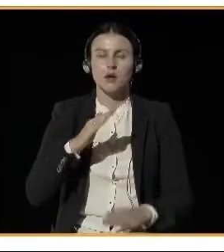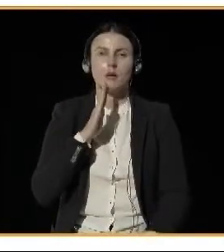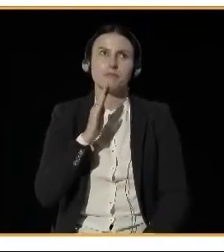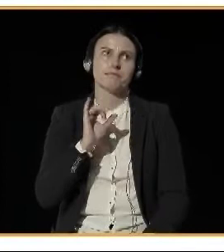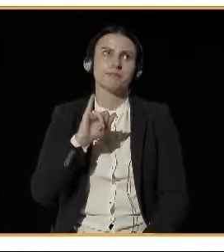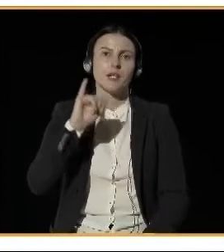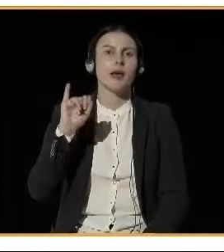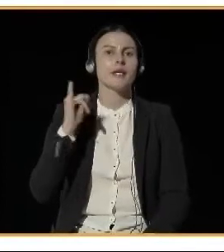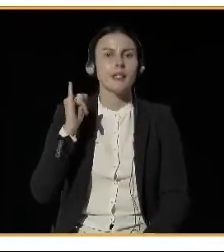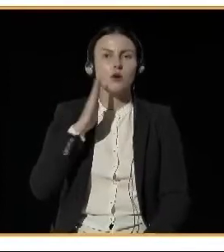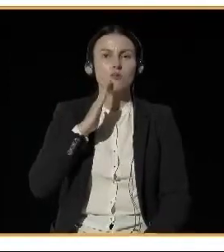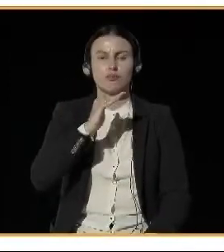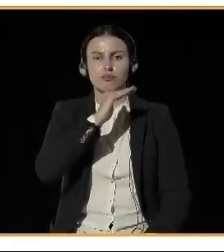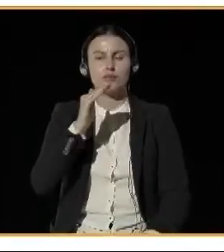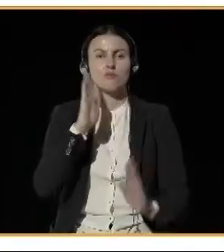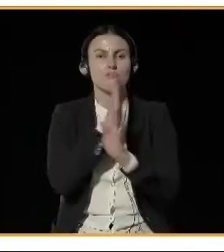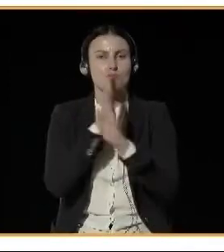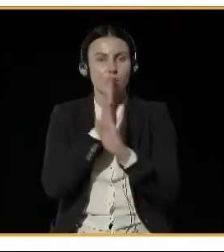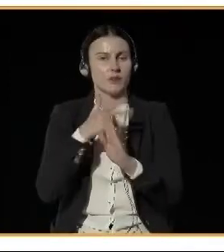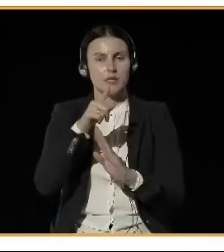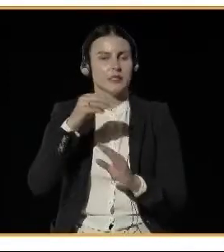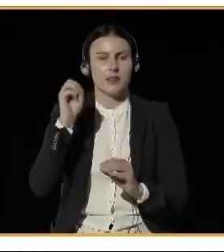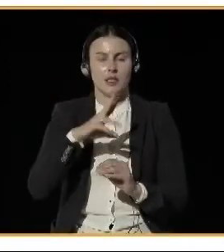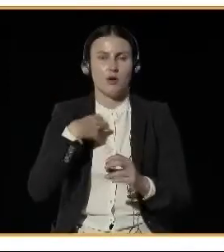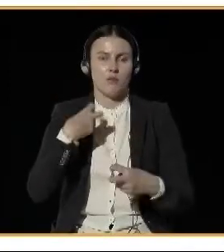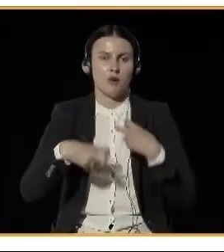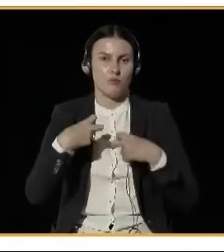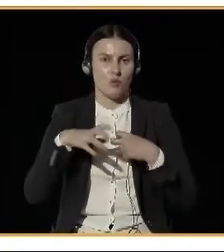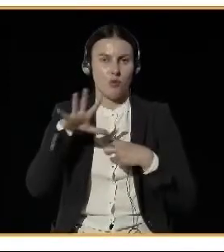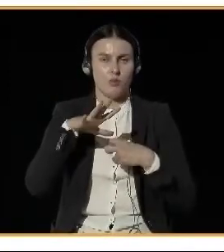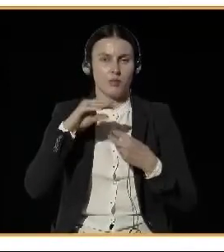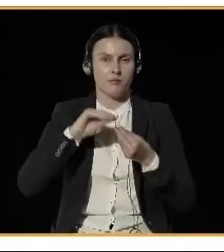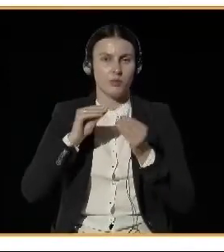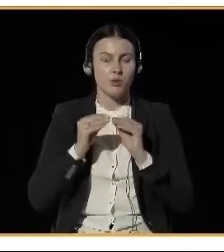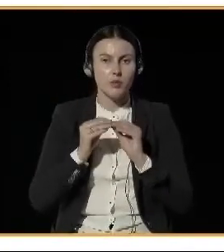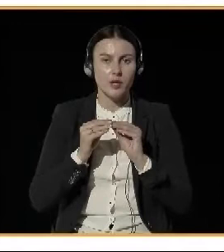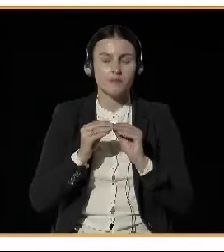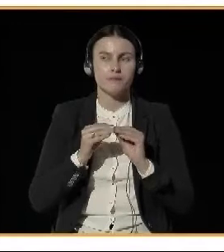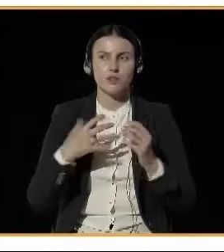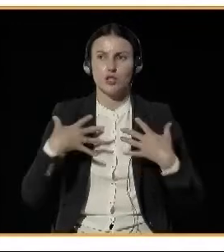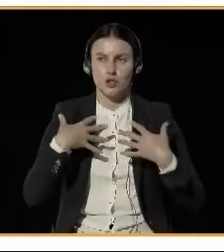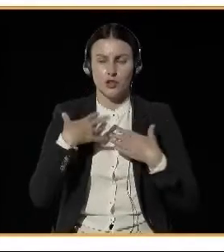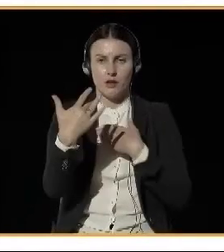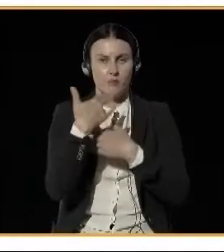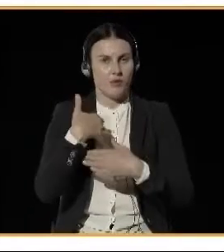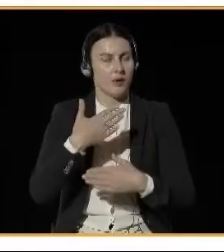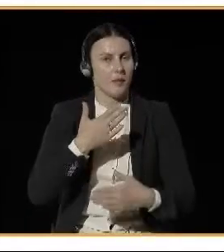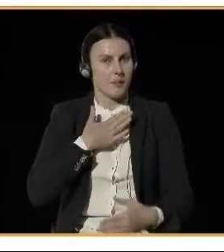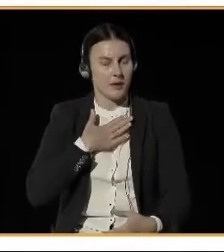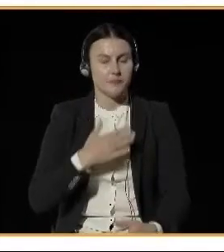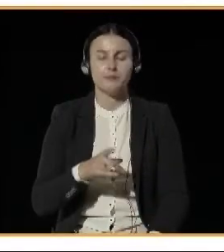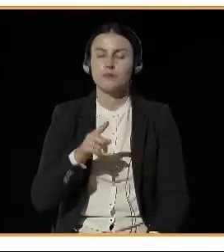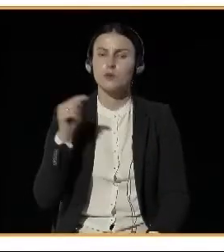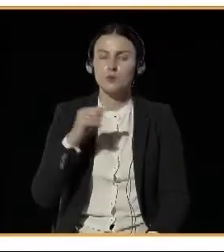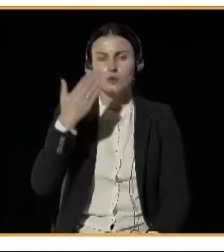influences our life. This is why we have to know how to identify the sources of the pollution in the